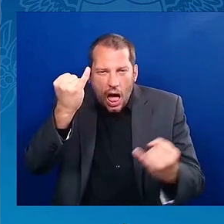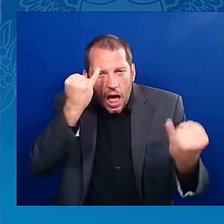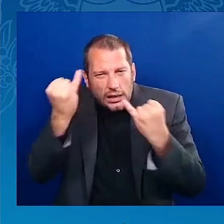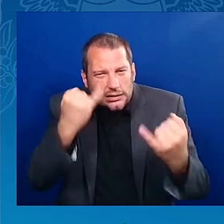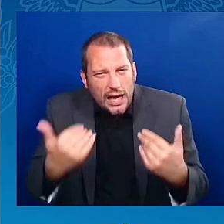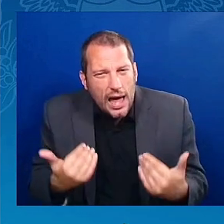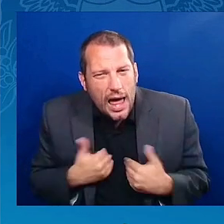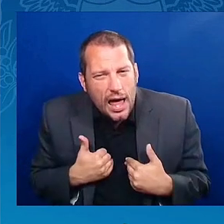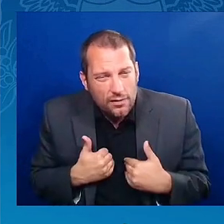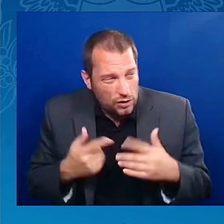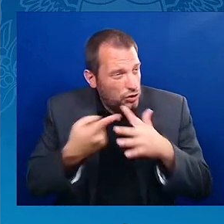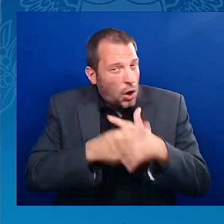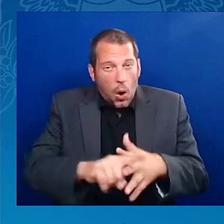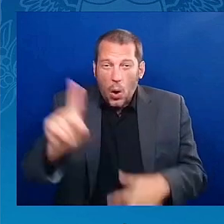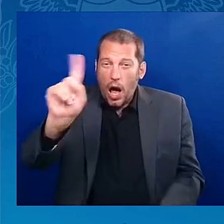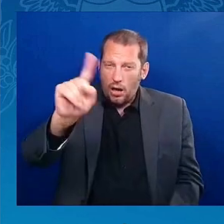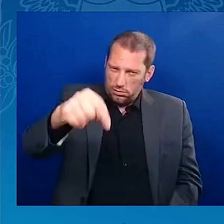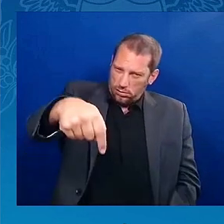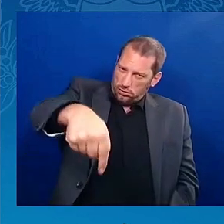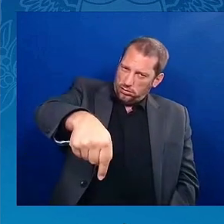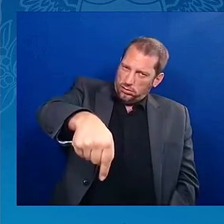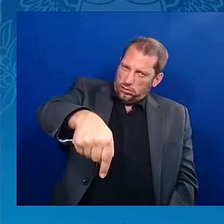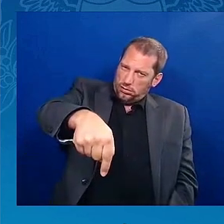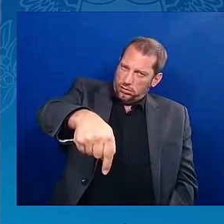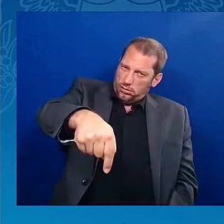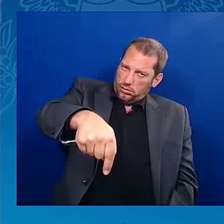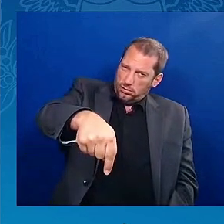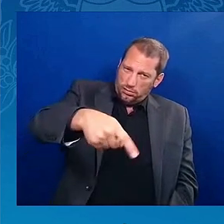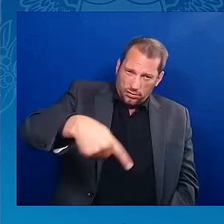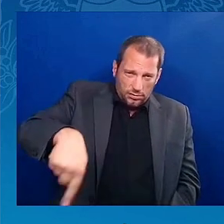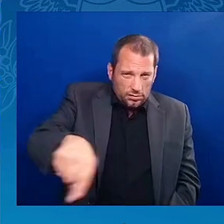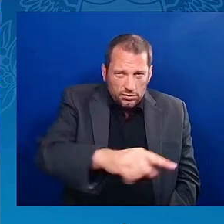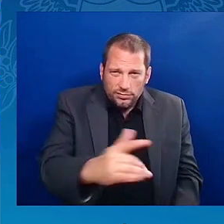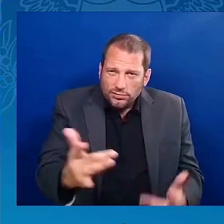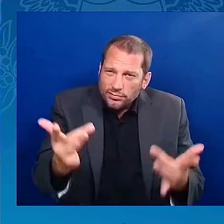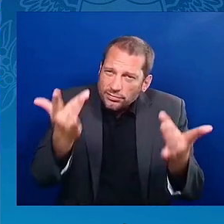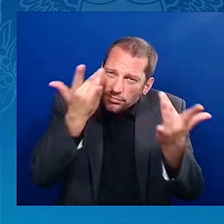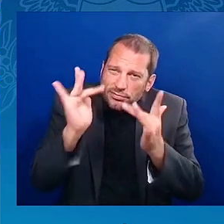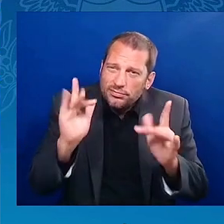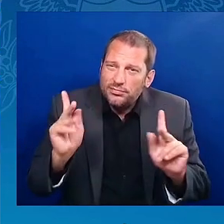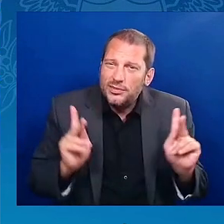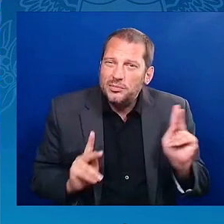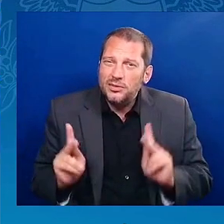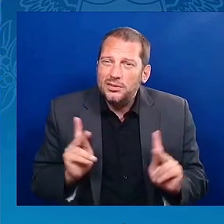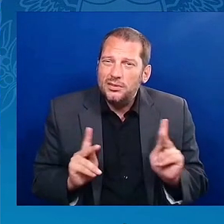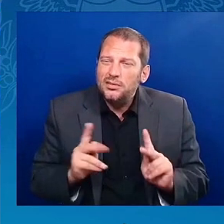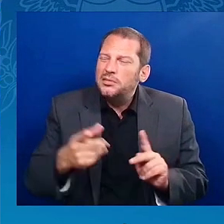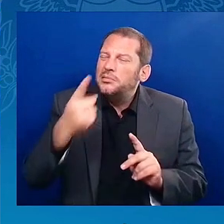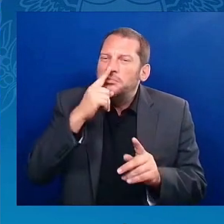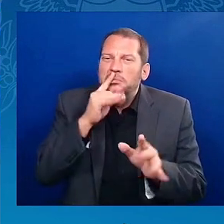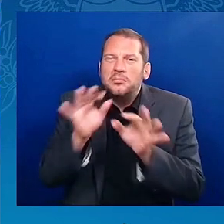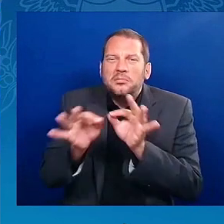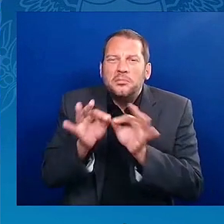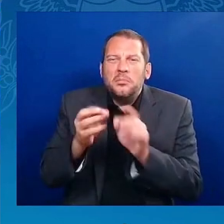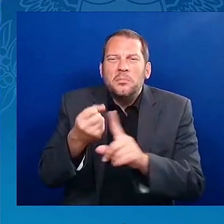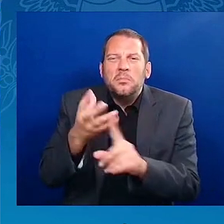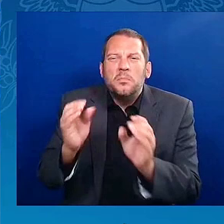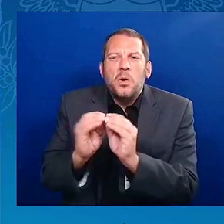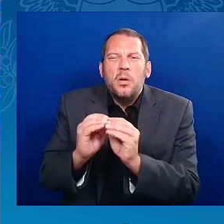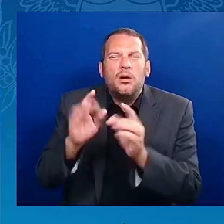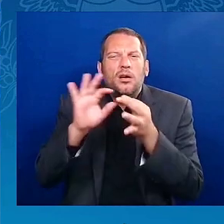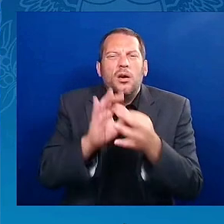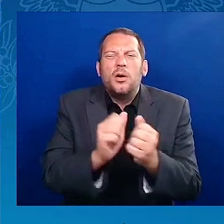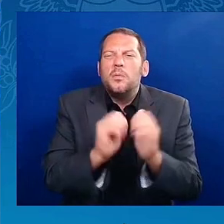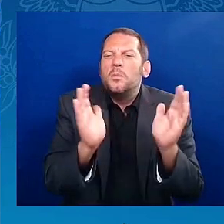us more about this work for small business and entrepreneurs. So like you said, Steve, when I was in the United States Senate, I actually was